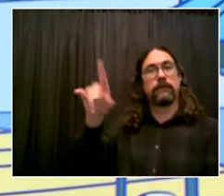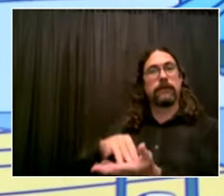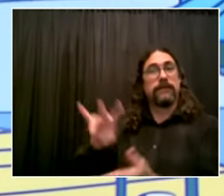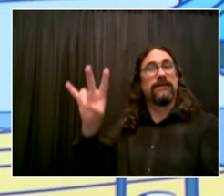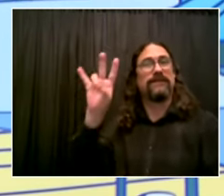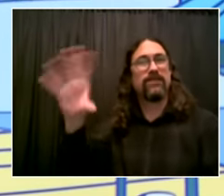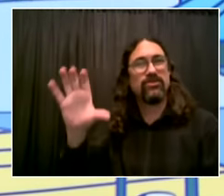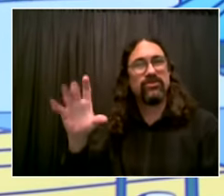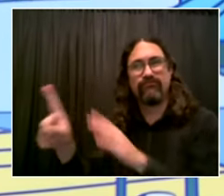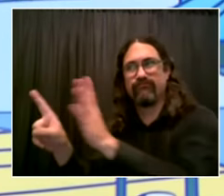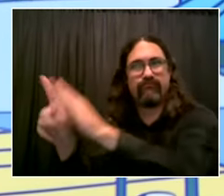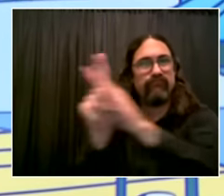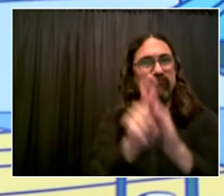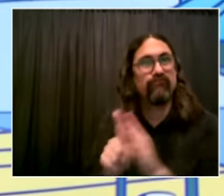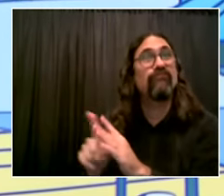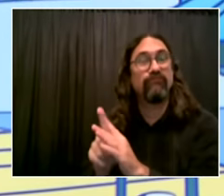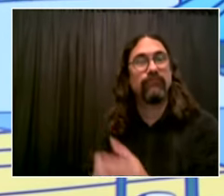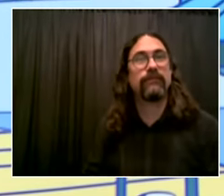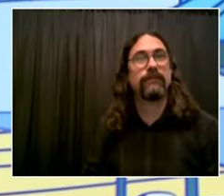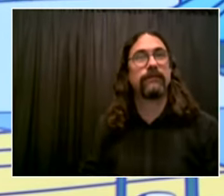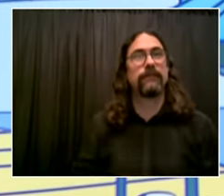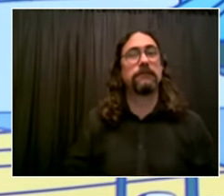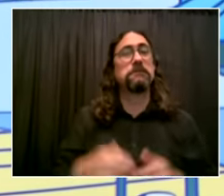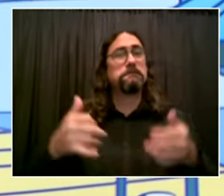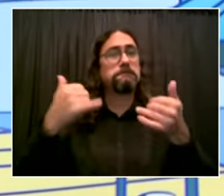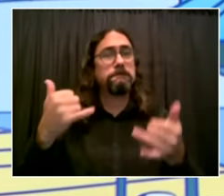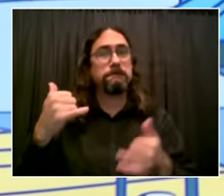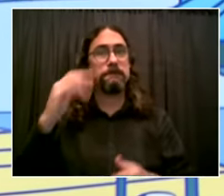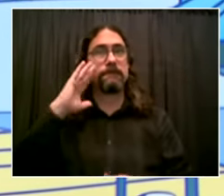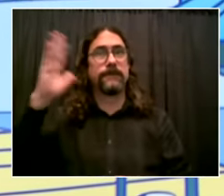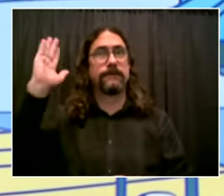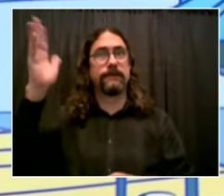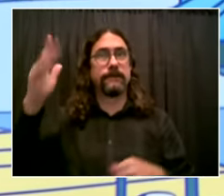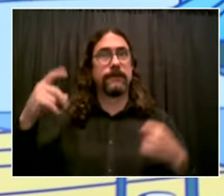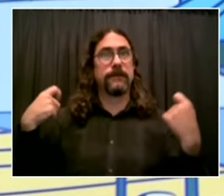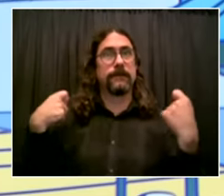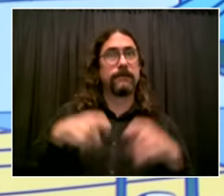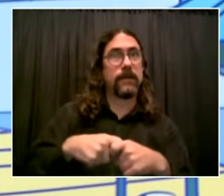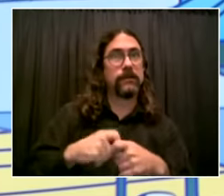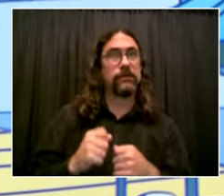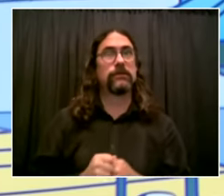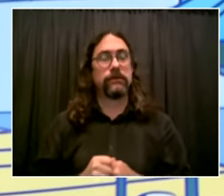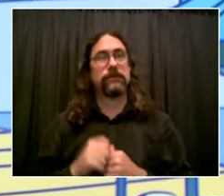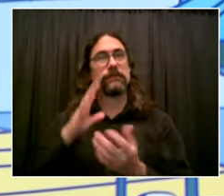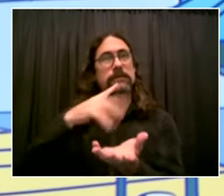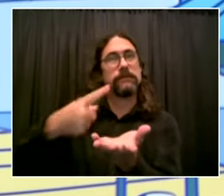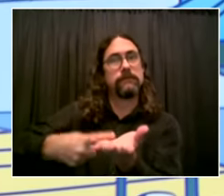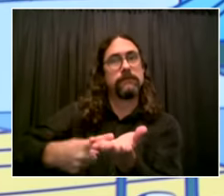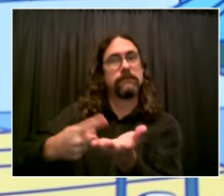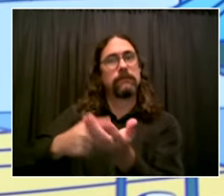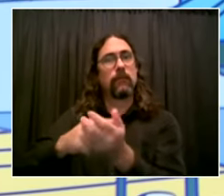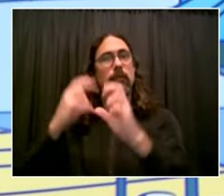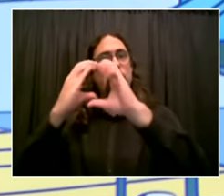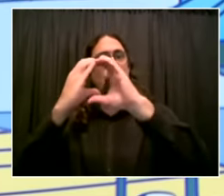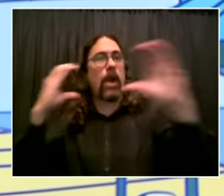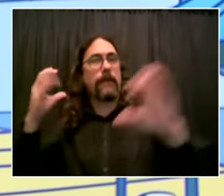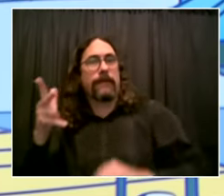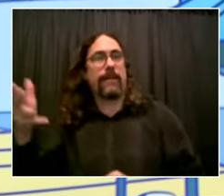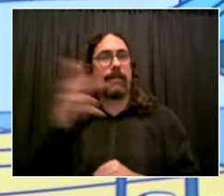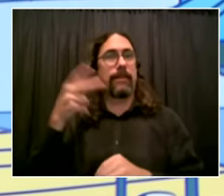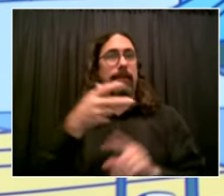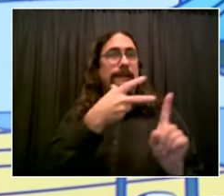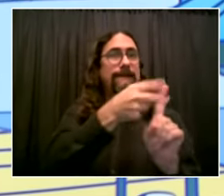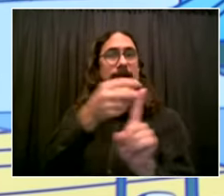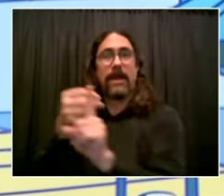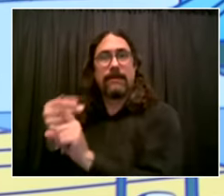particularly the ones we're focused on right here in staten island la vacunación es lo más